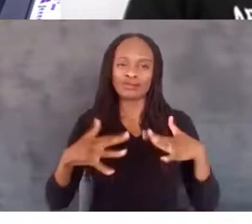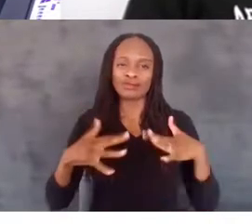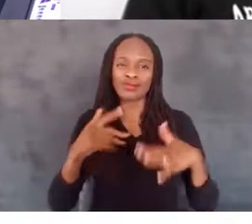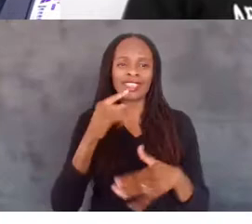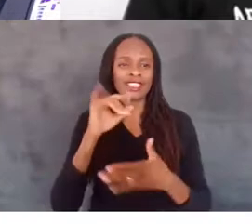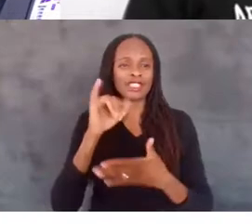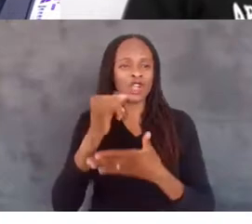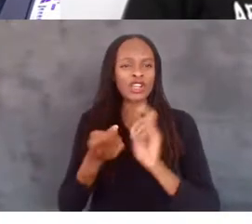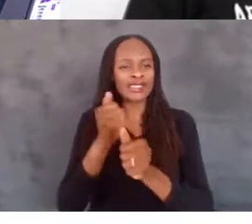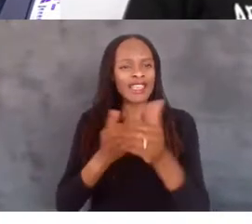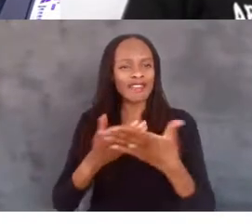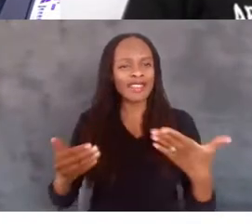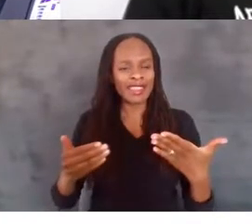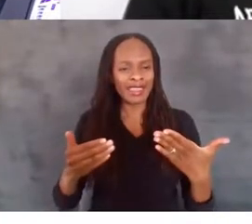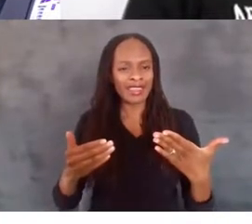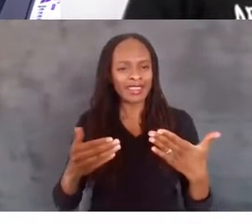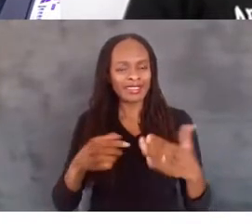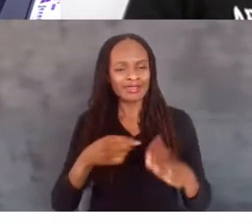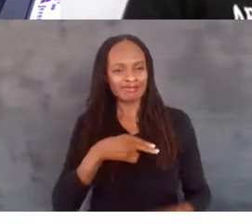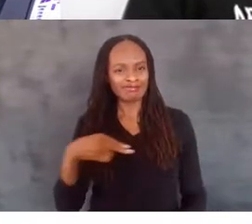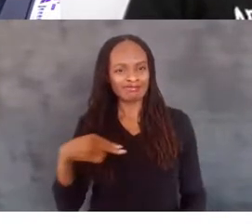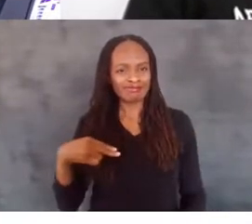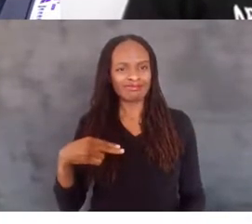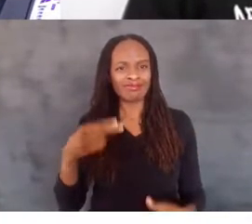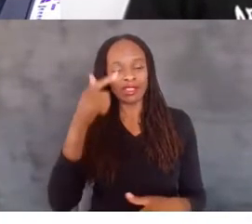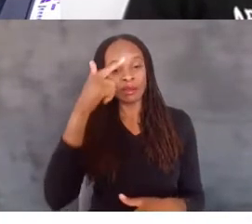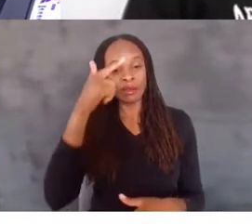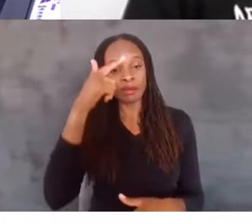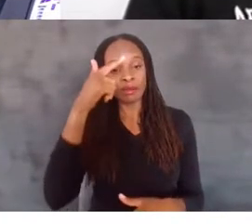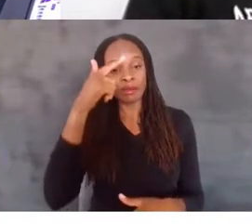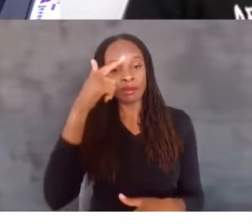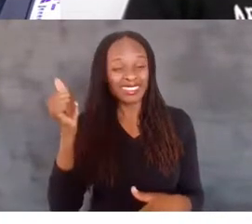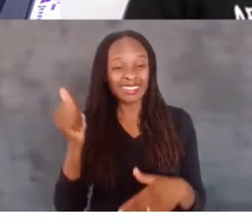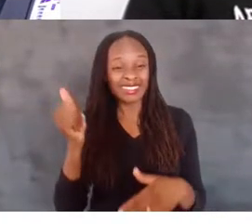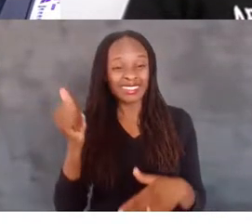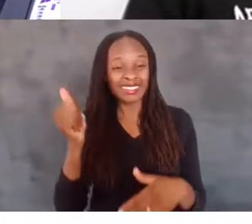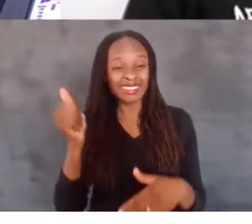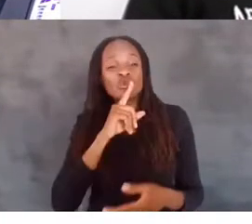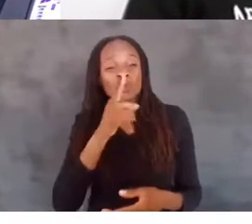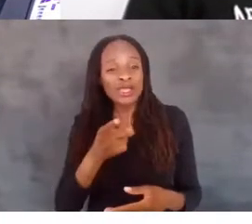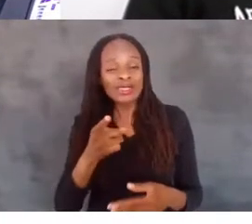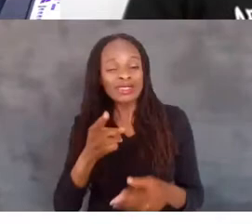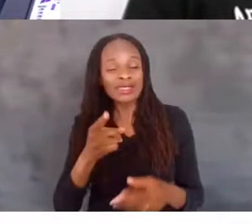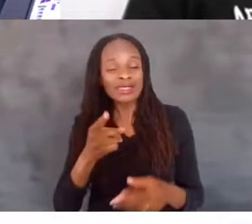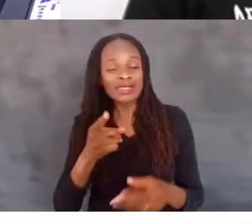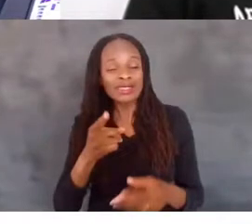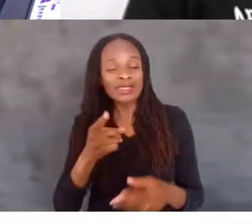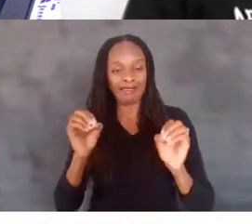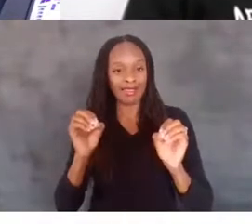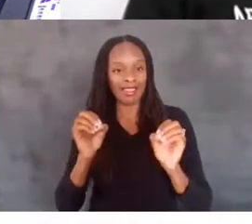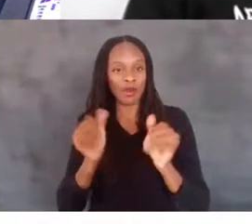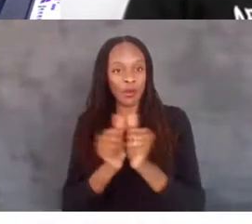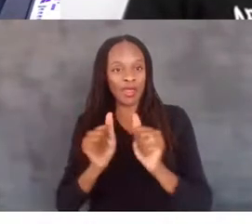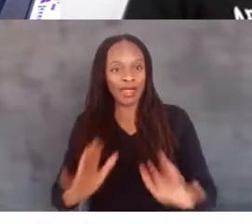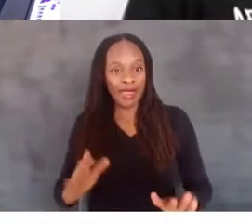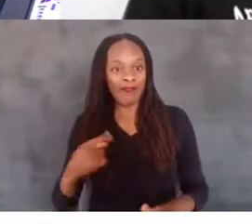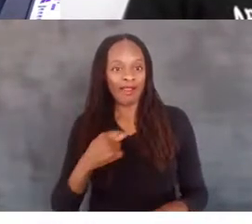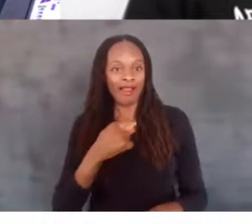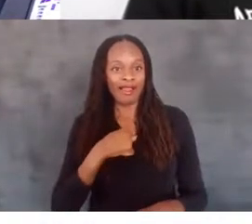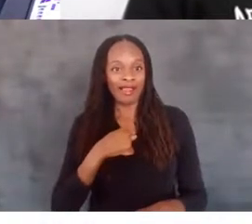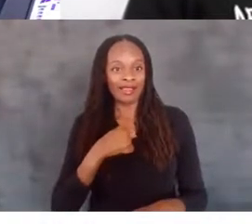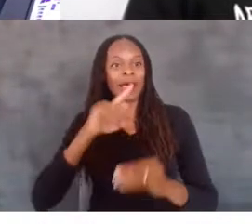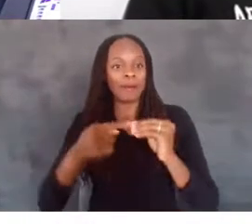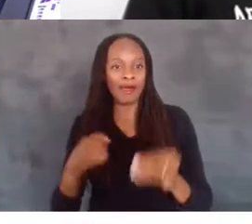really live by here at Microsoft is nothing about us without us. And the Disability Film Challenge is a great example